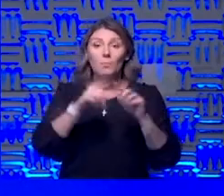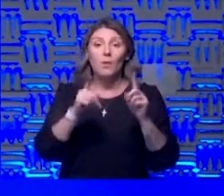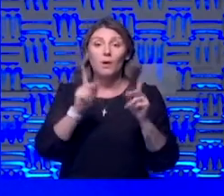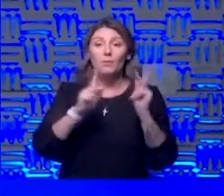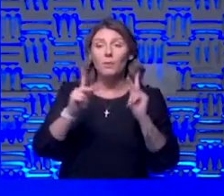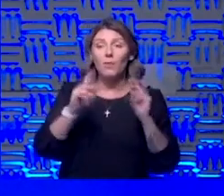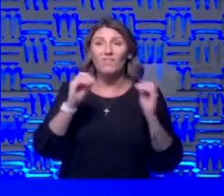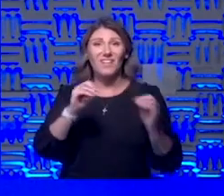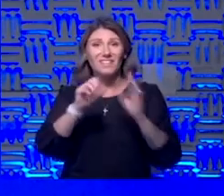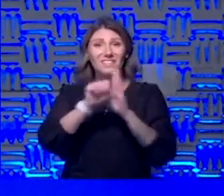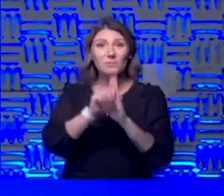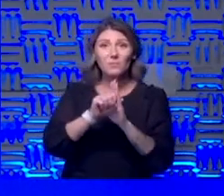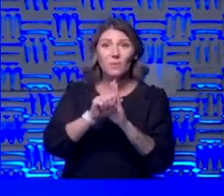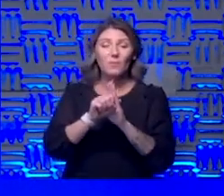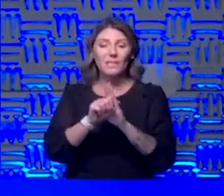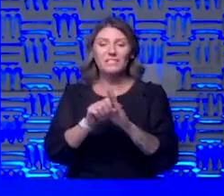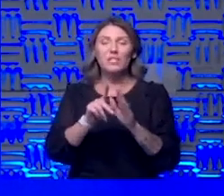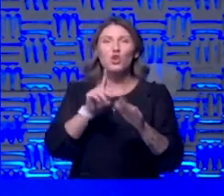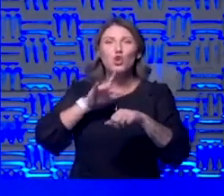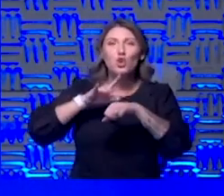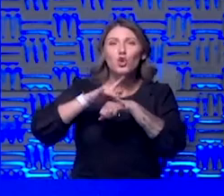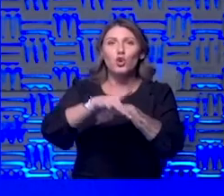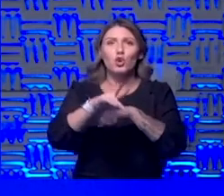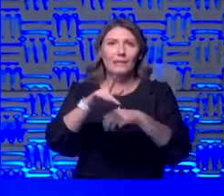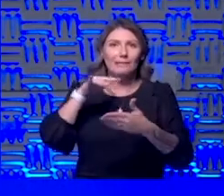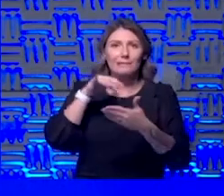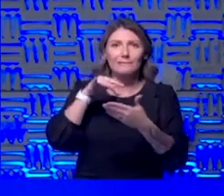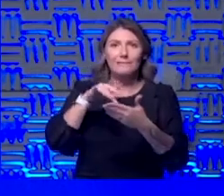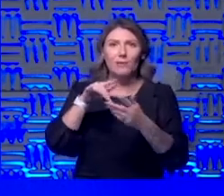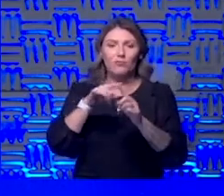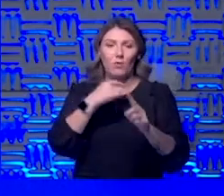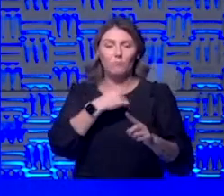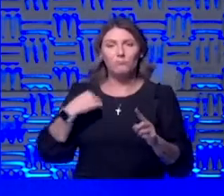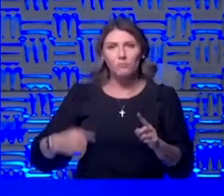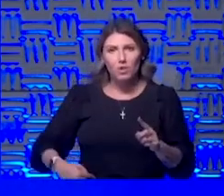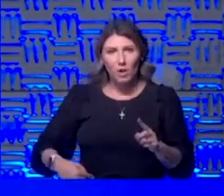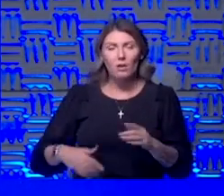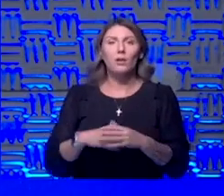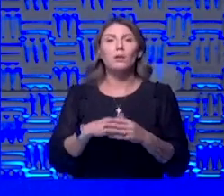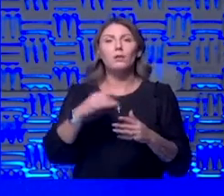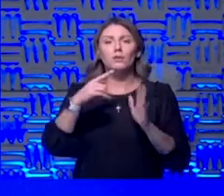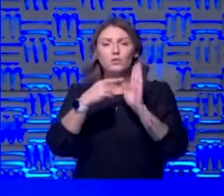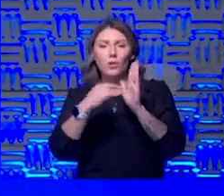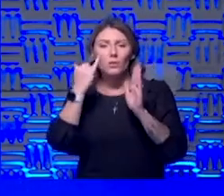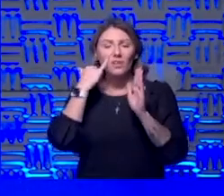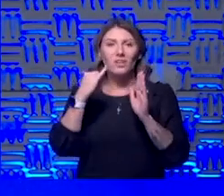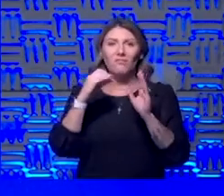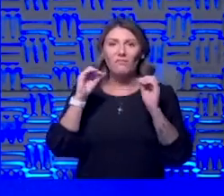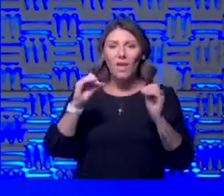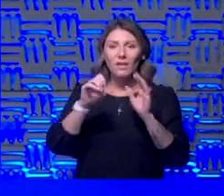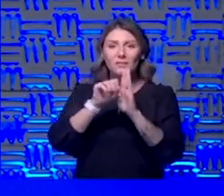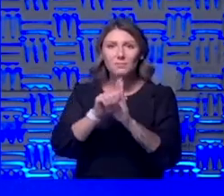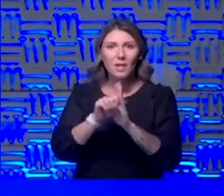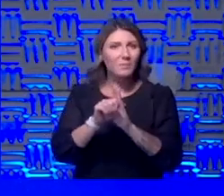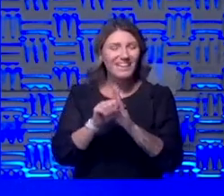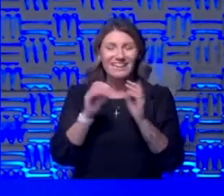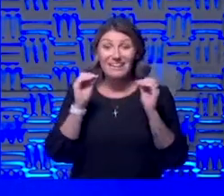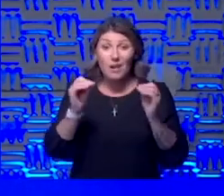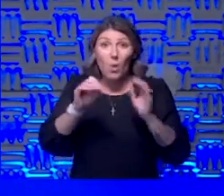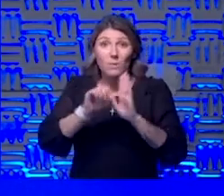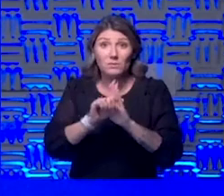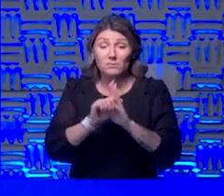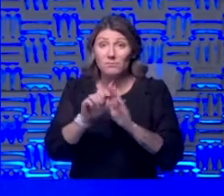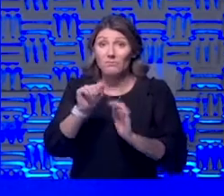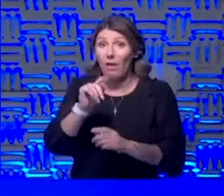asymptomatic these are some from the early studies out of china showing that even if you were asymptomatic had no symptoms whatsoever